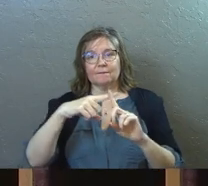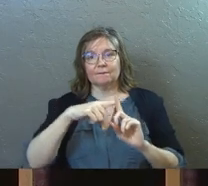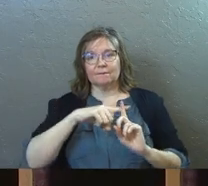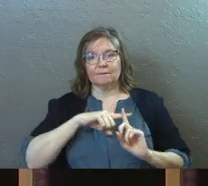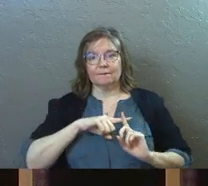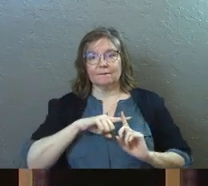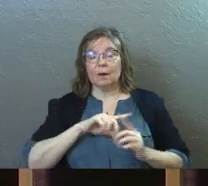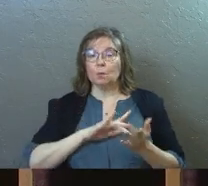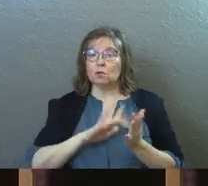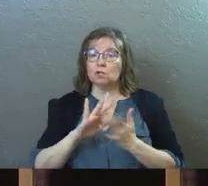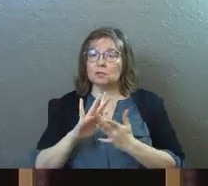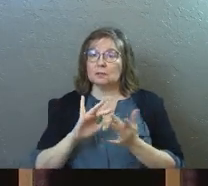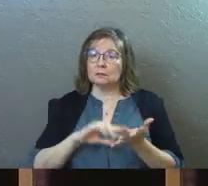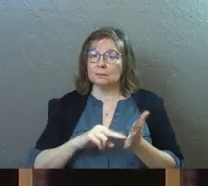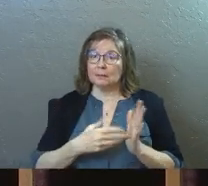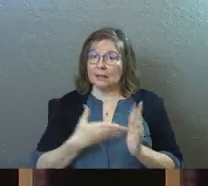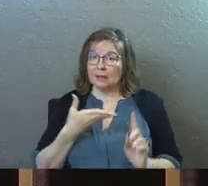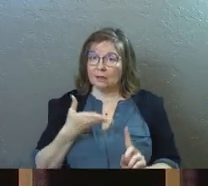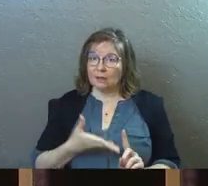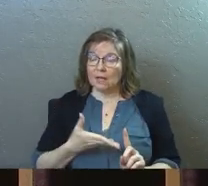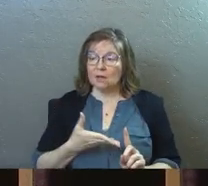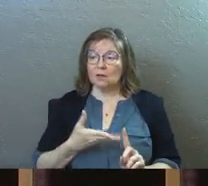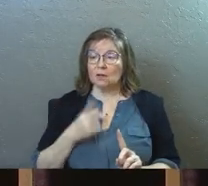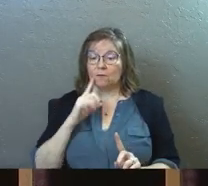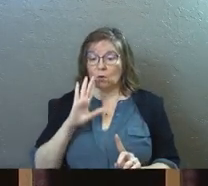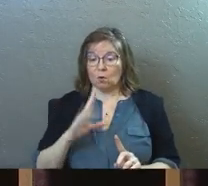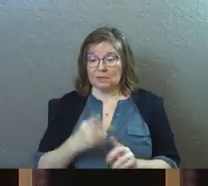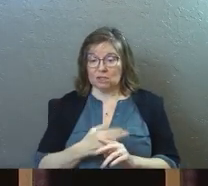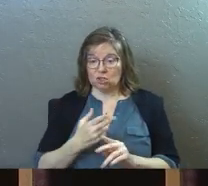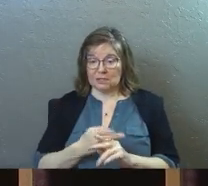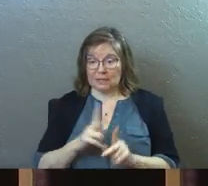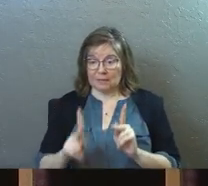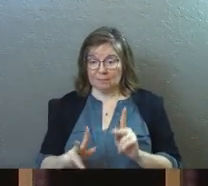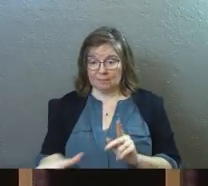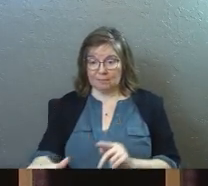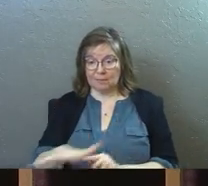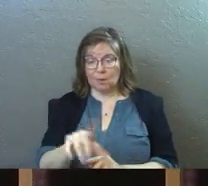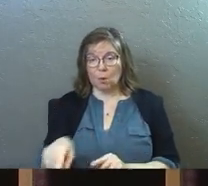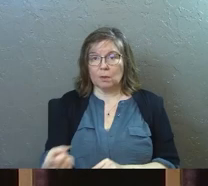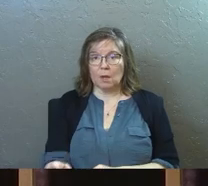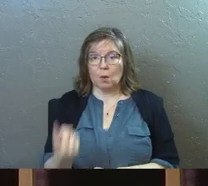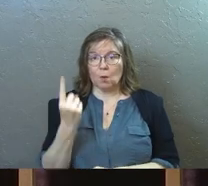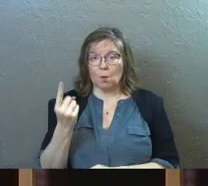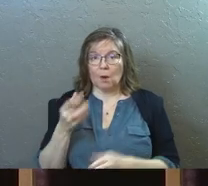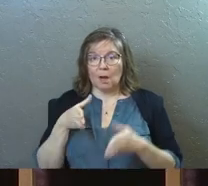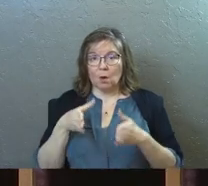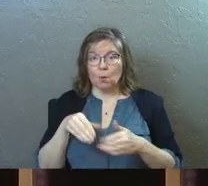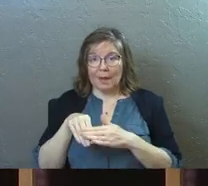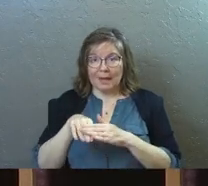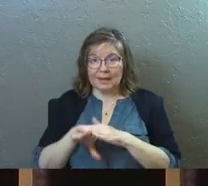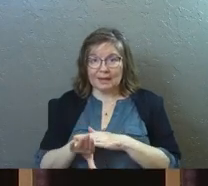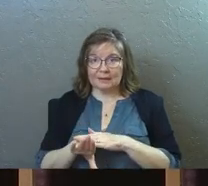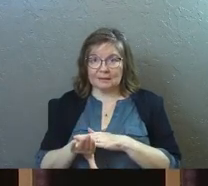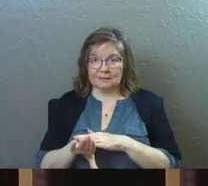And what Jesus says right there is that to his sheepfold, there's only one way in.